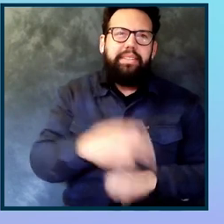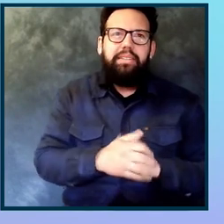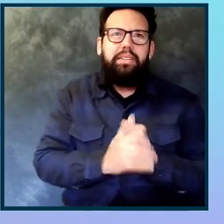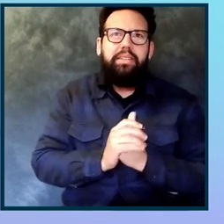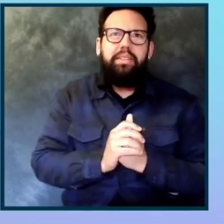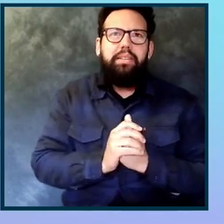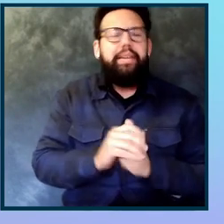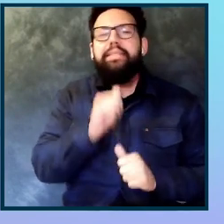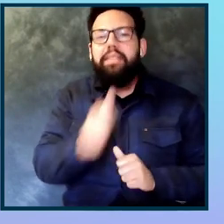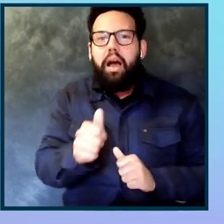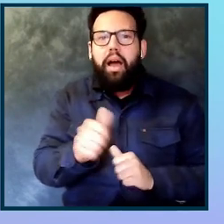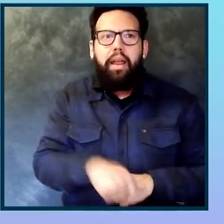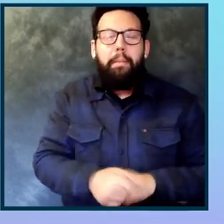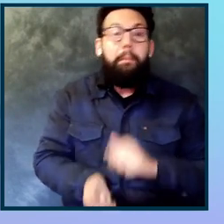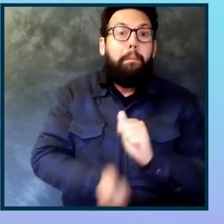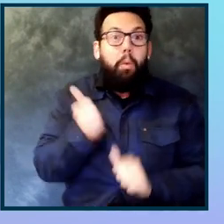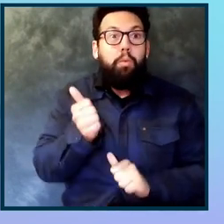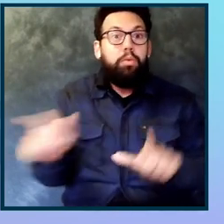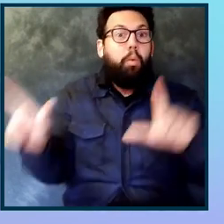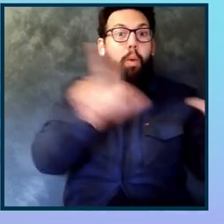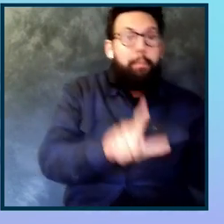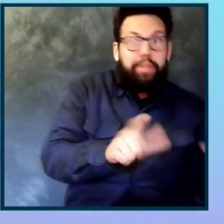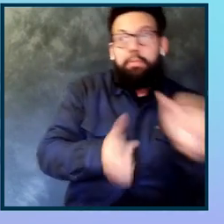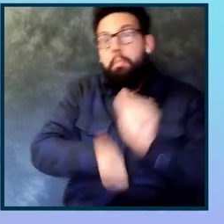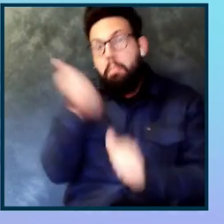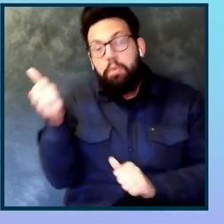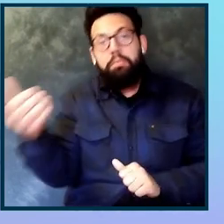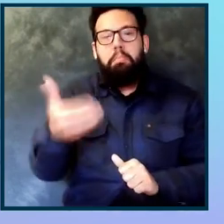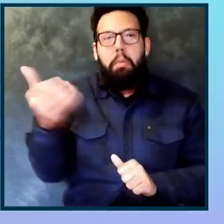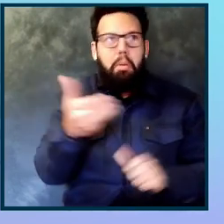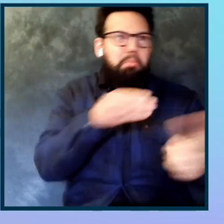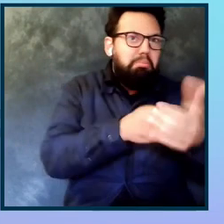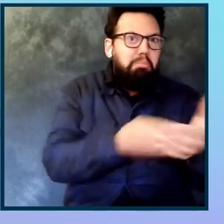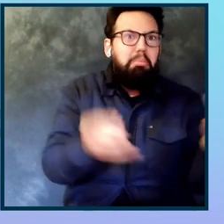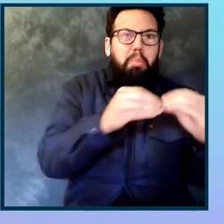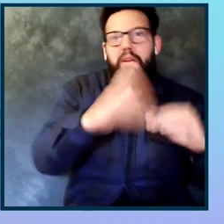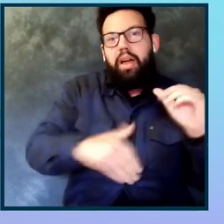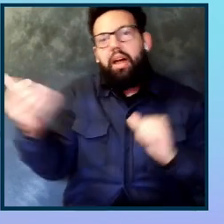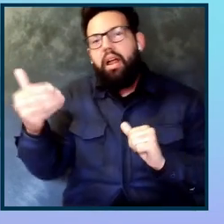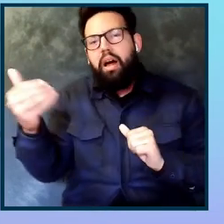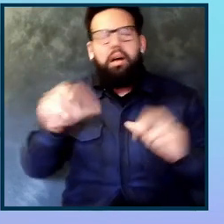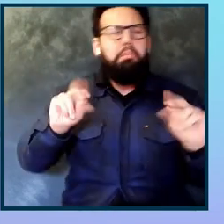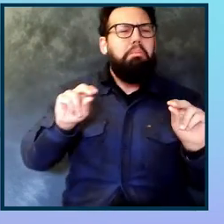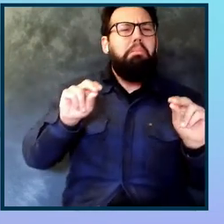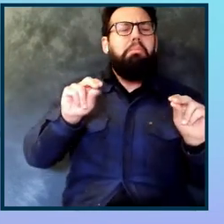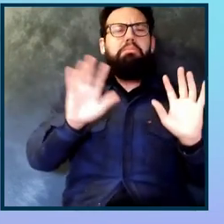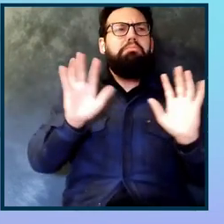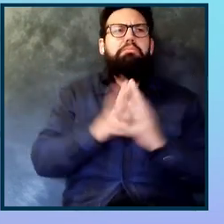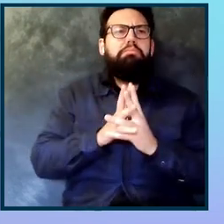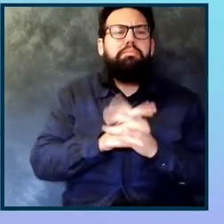either or. So it's not that people are, companies are being sued for the web. In fact,